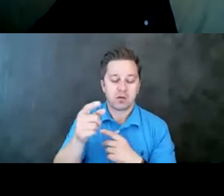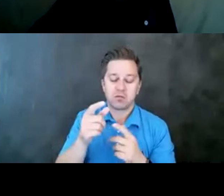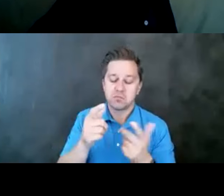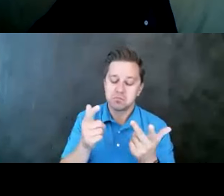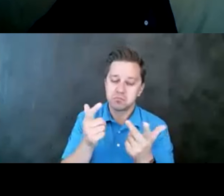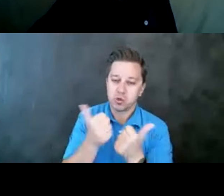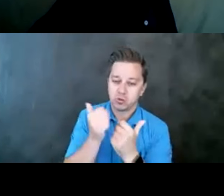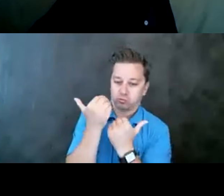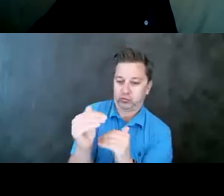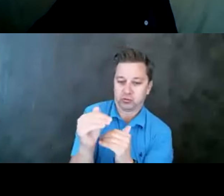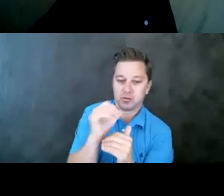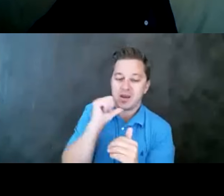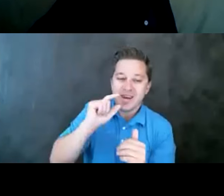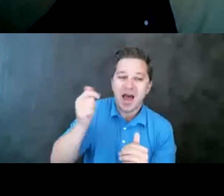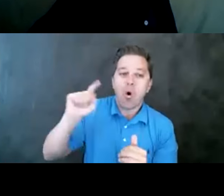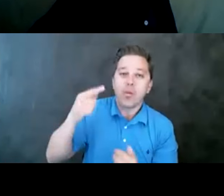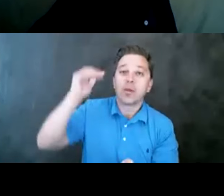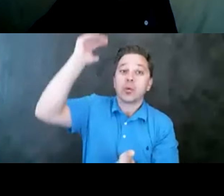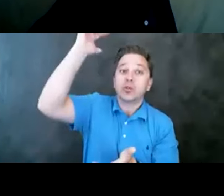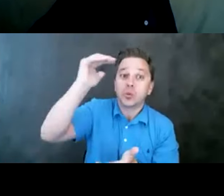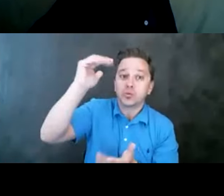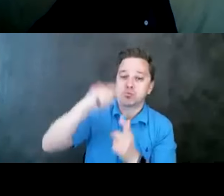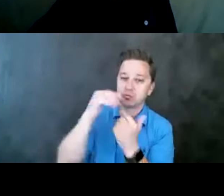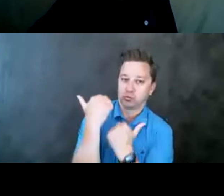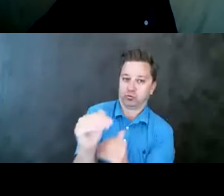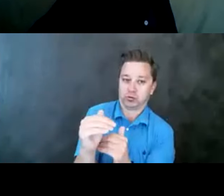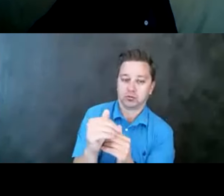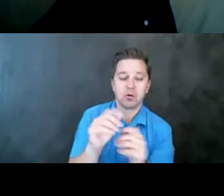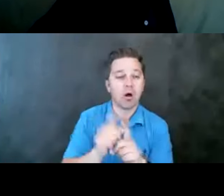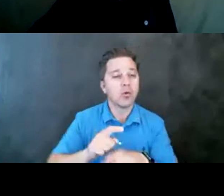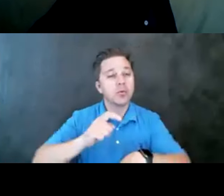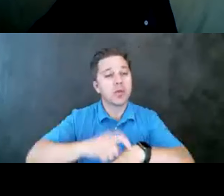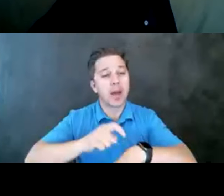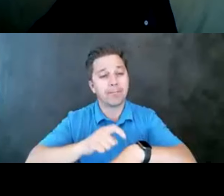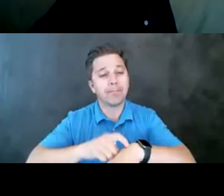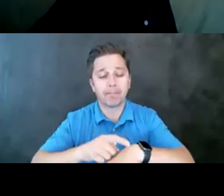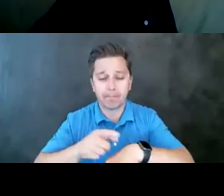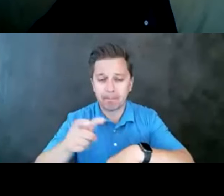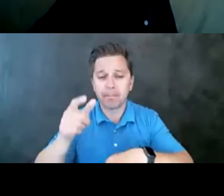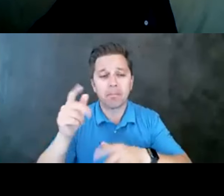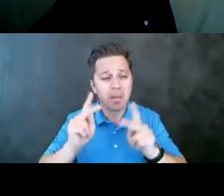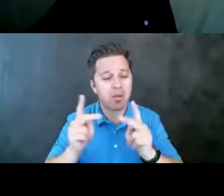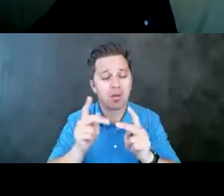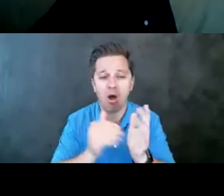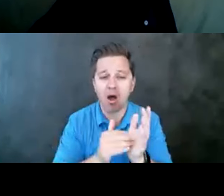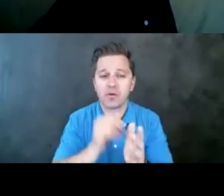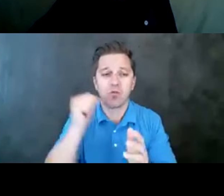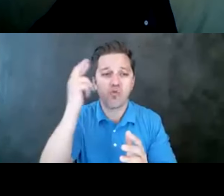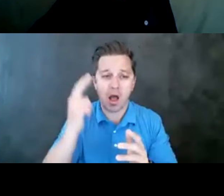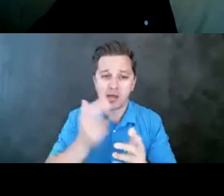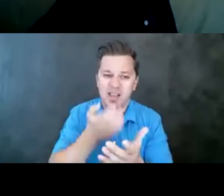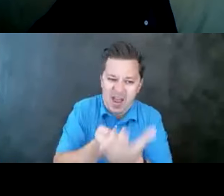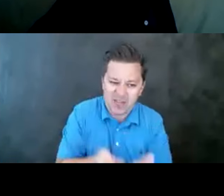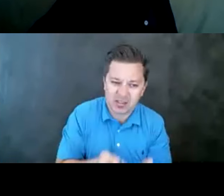not just reduce that access. Also, putting time. A lot of people don't realize that a lot of the evidence around suicide attempts